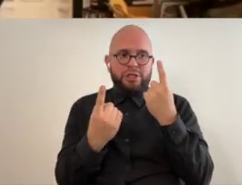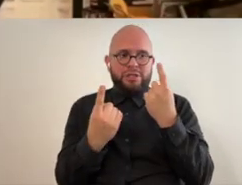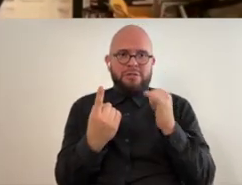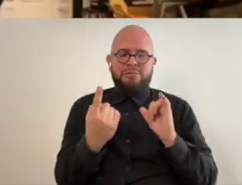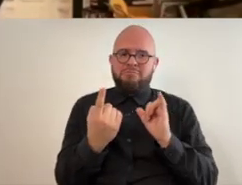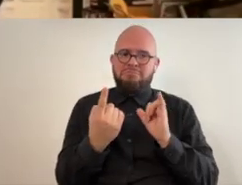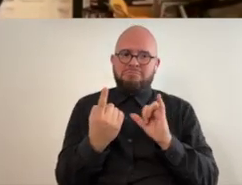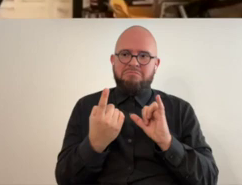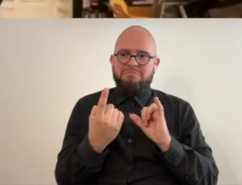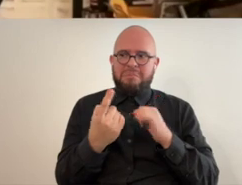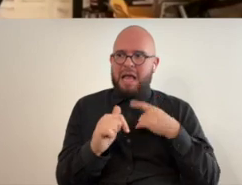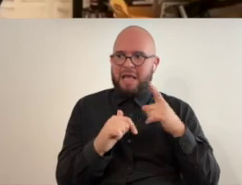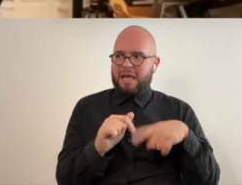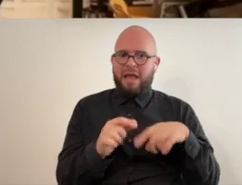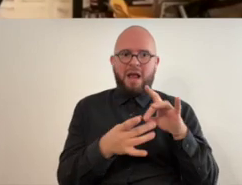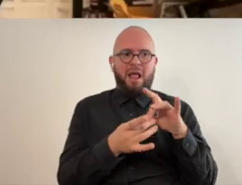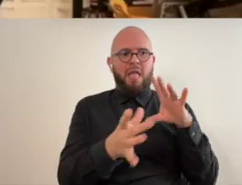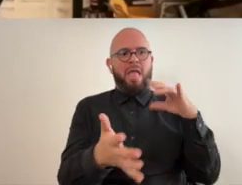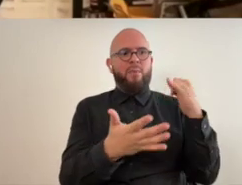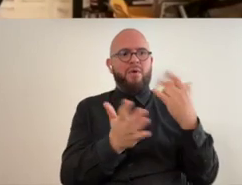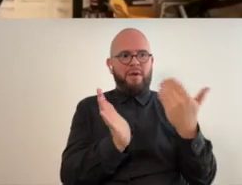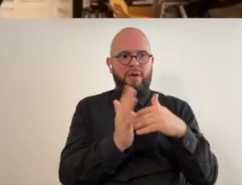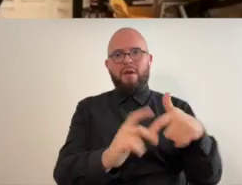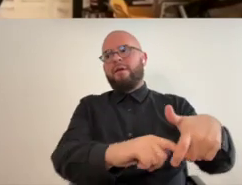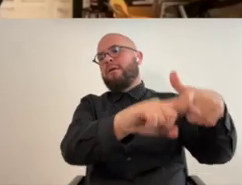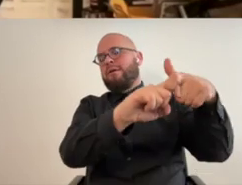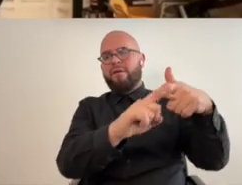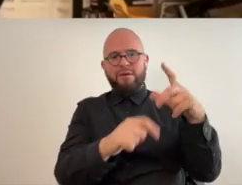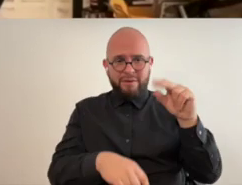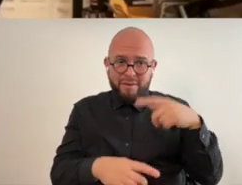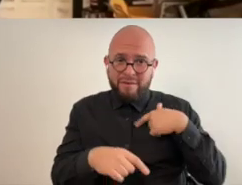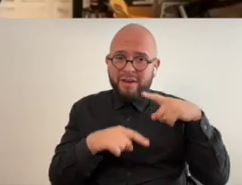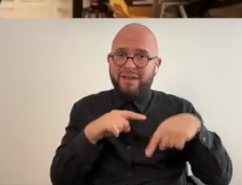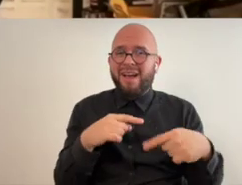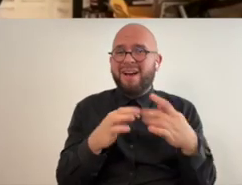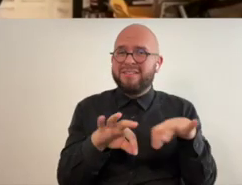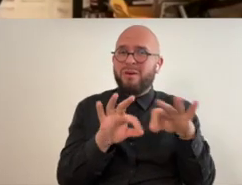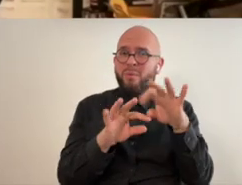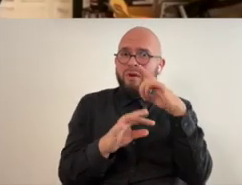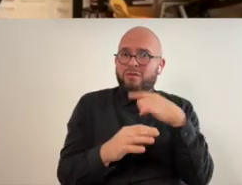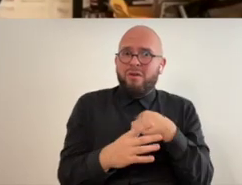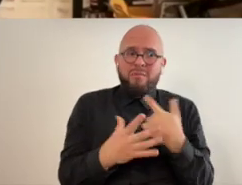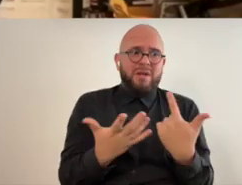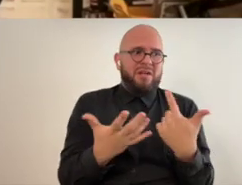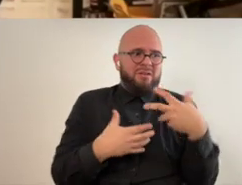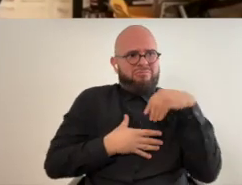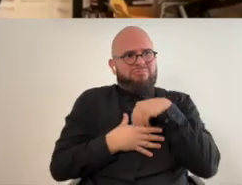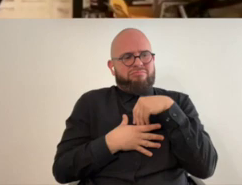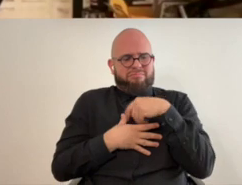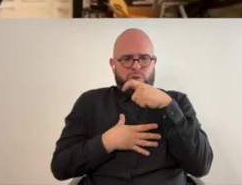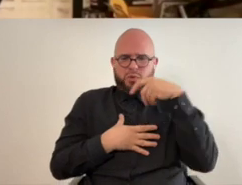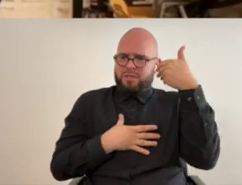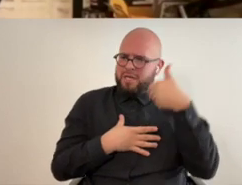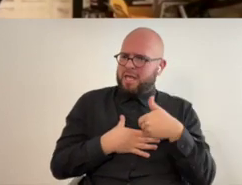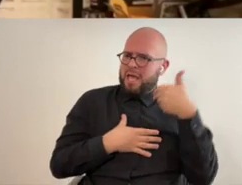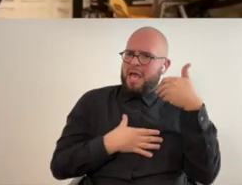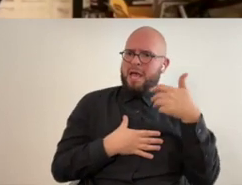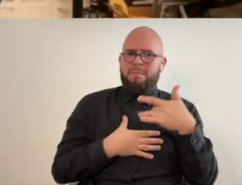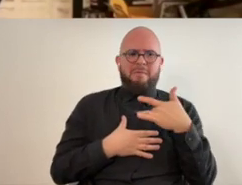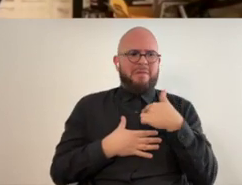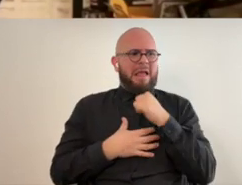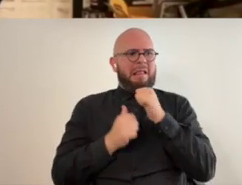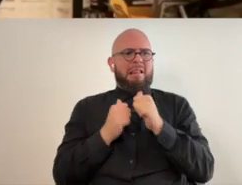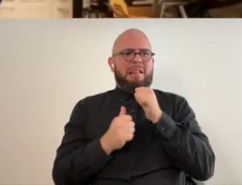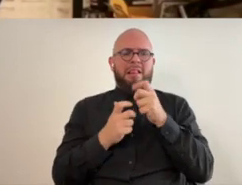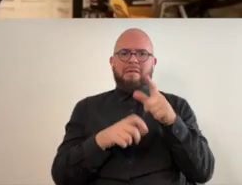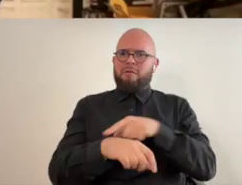back i realized i can't let art go again it's too it's too important to me it's too much